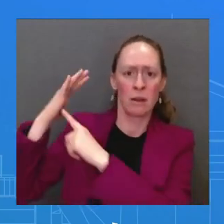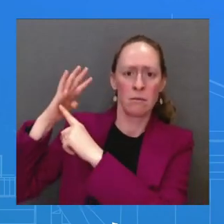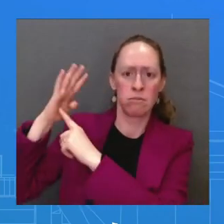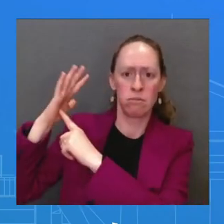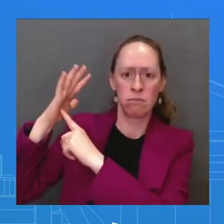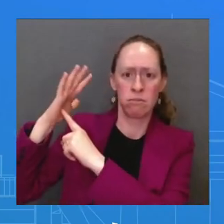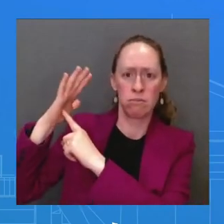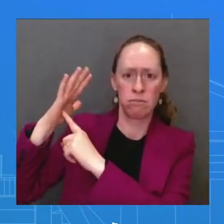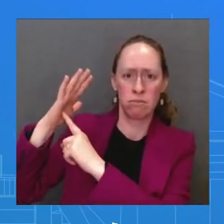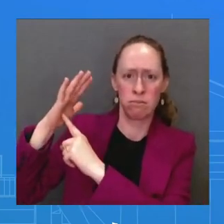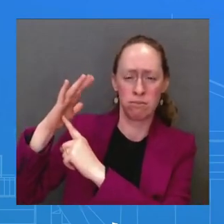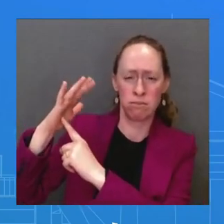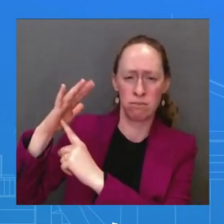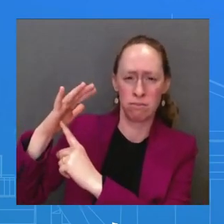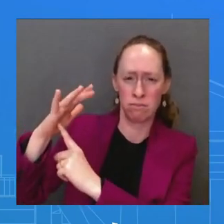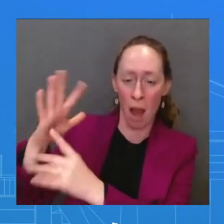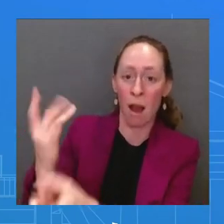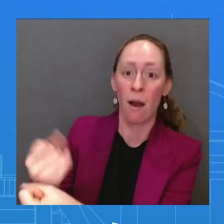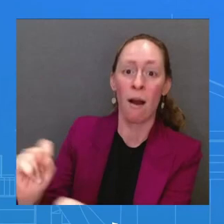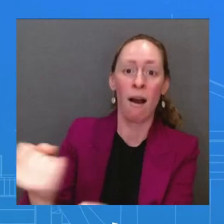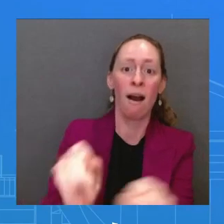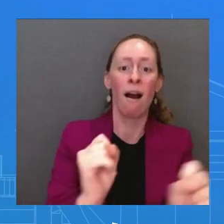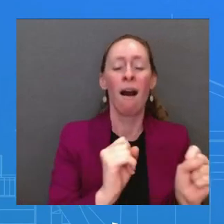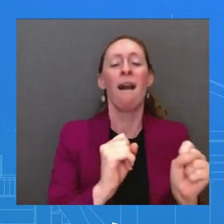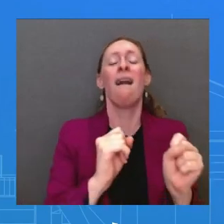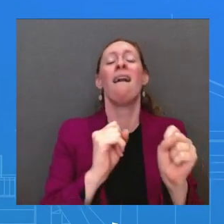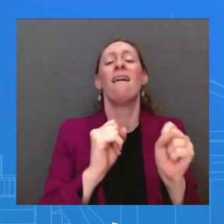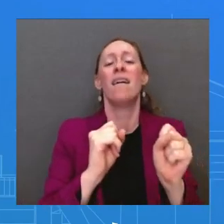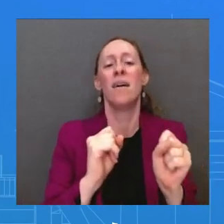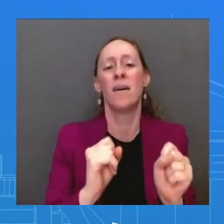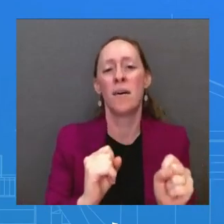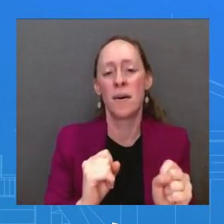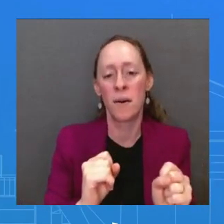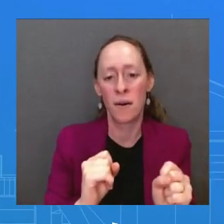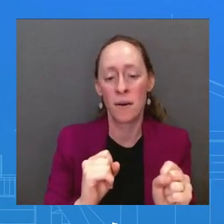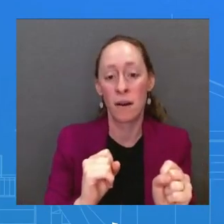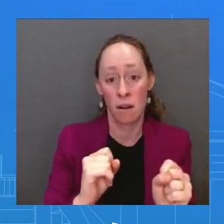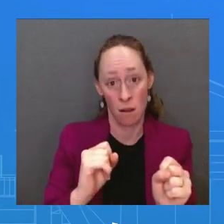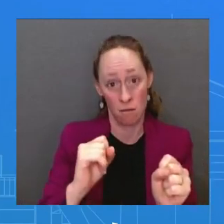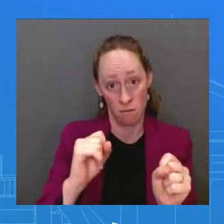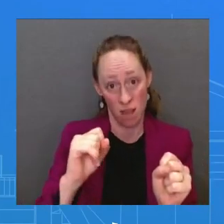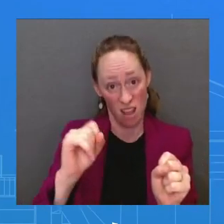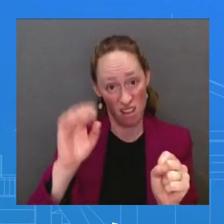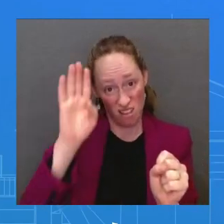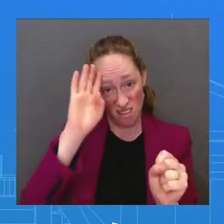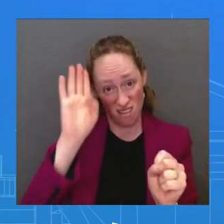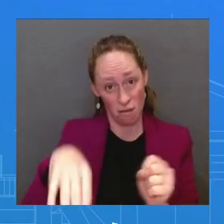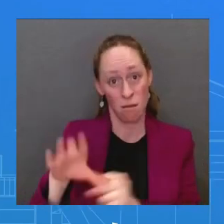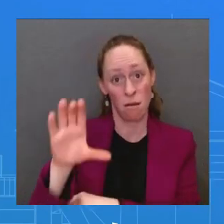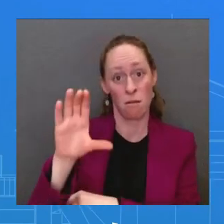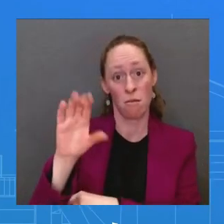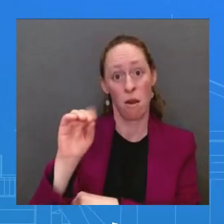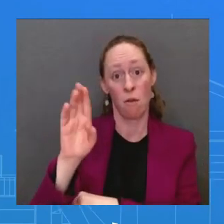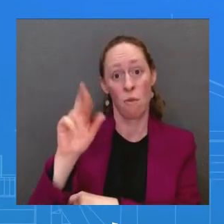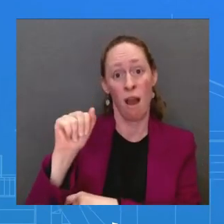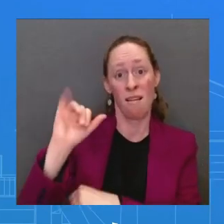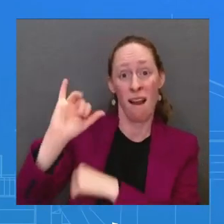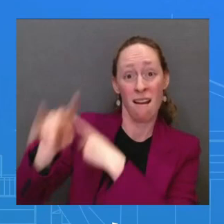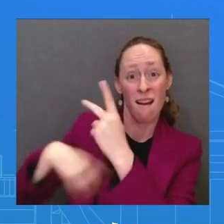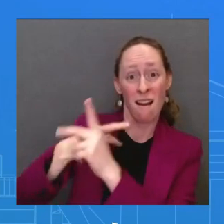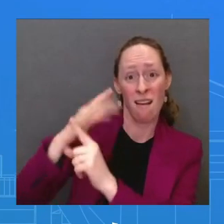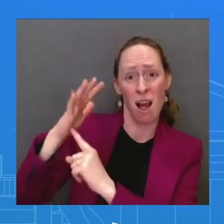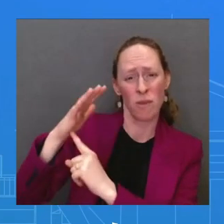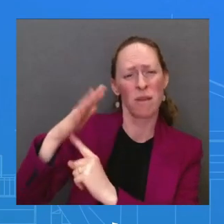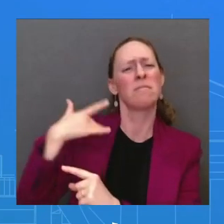using his two-man Cobra helicopter, a feat that had never been accomplished or even attempted. First Lieutenant